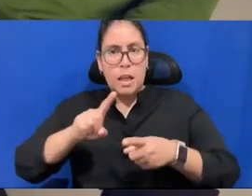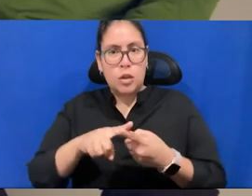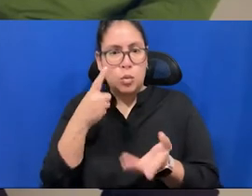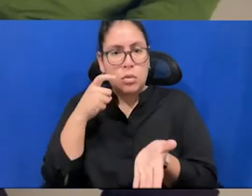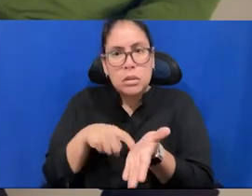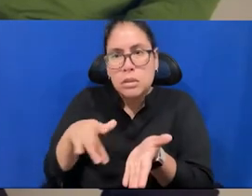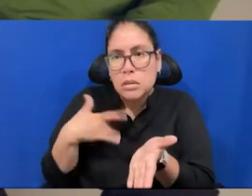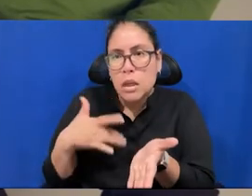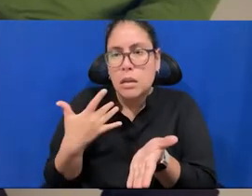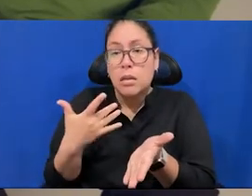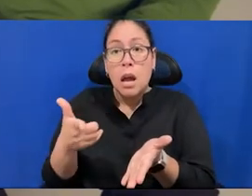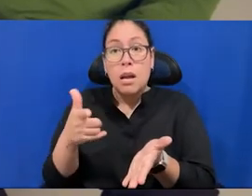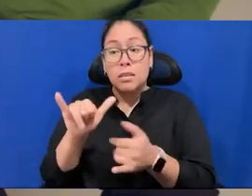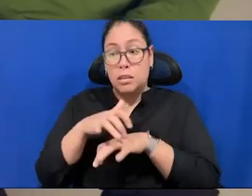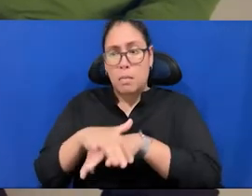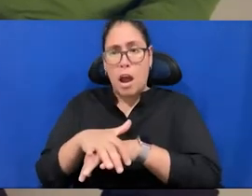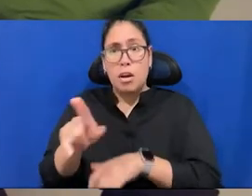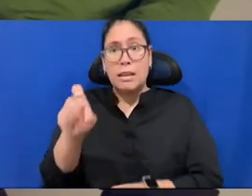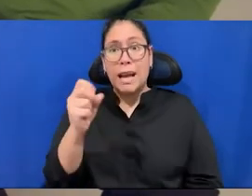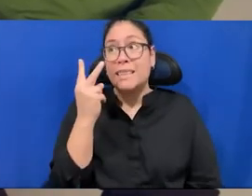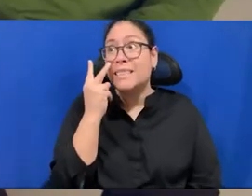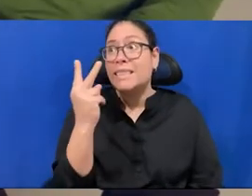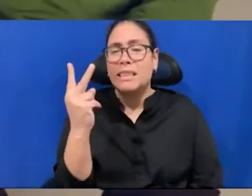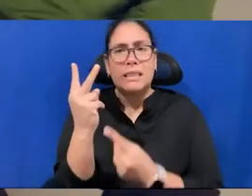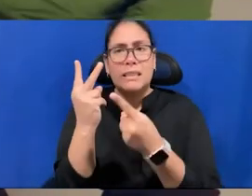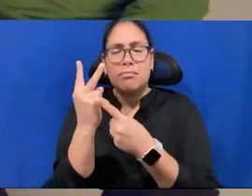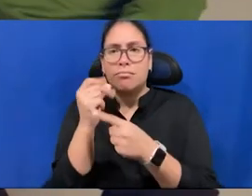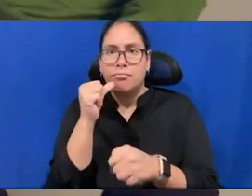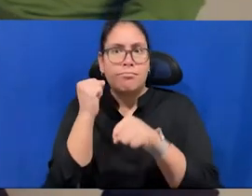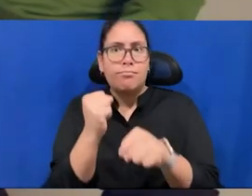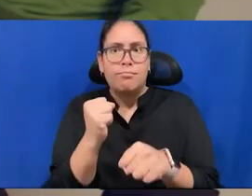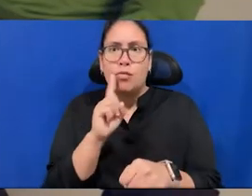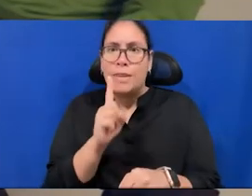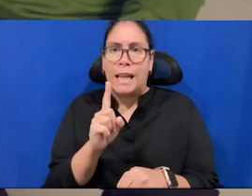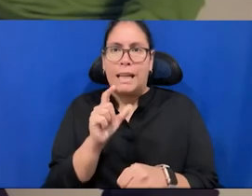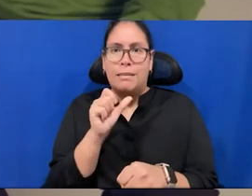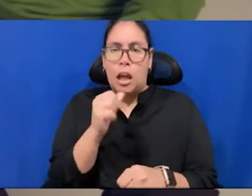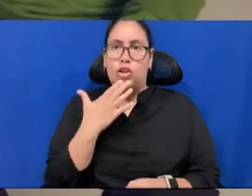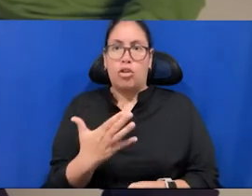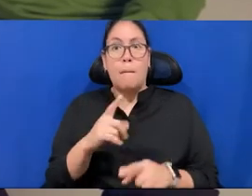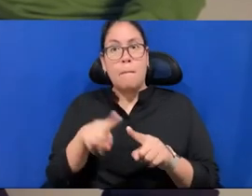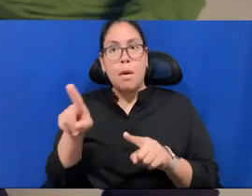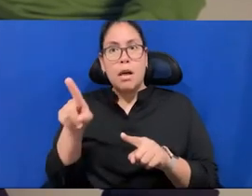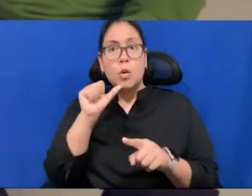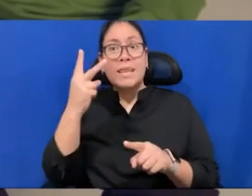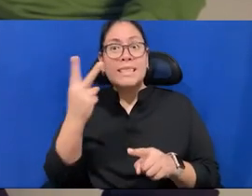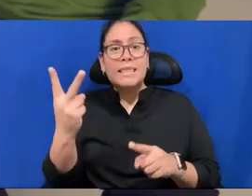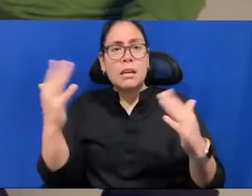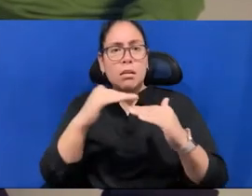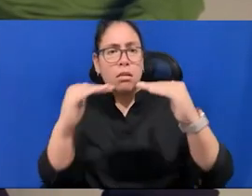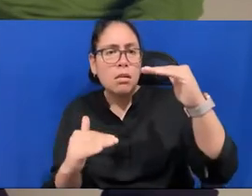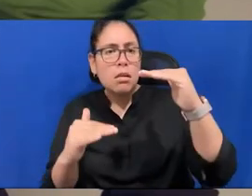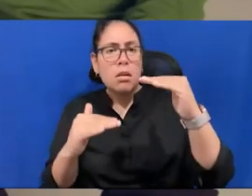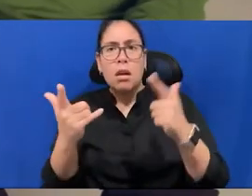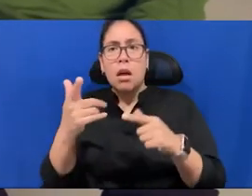They, they don't see this amazing web, but we admire so much. They don't see it because they just distinguish between the day and the night. Most of spiders who have webs,